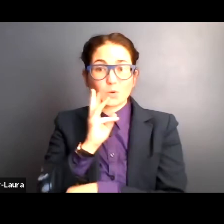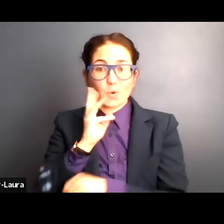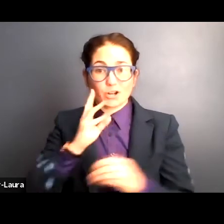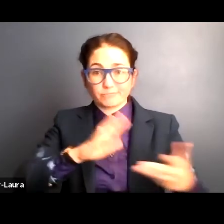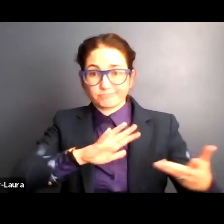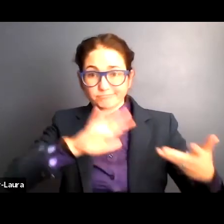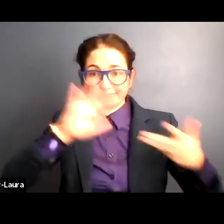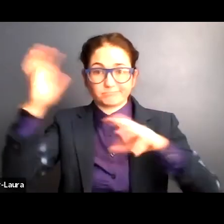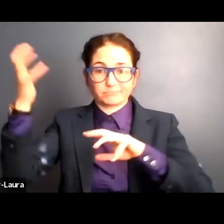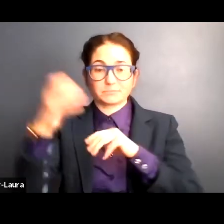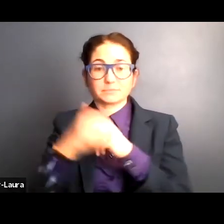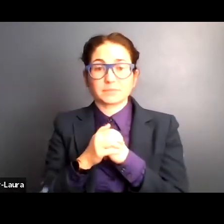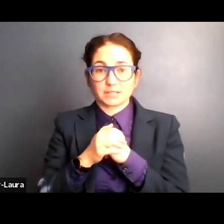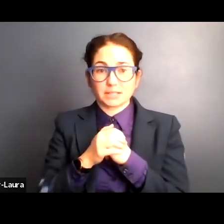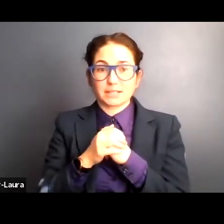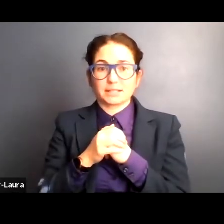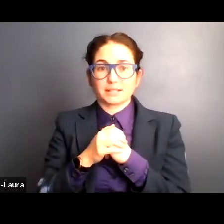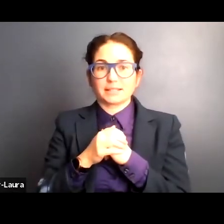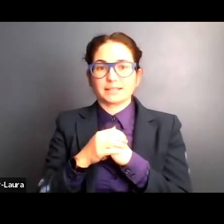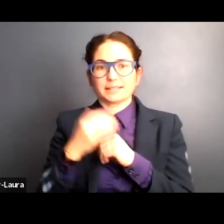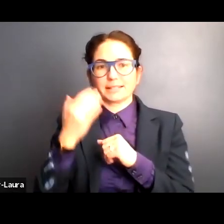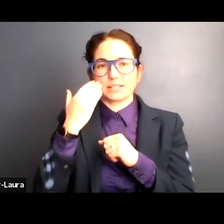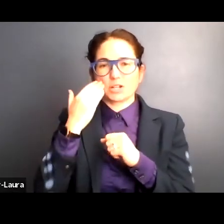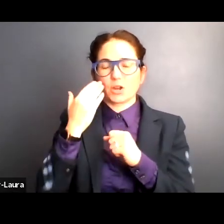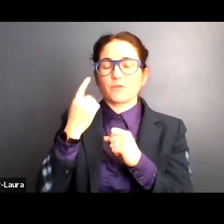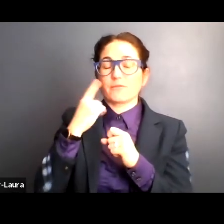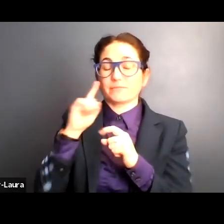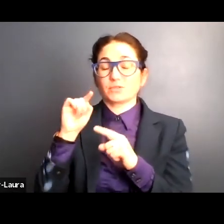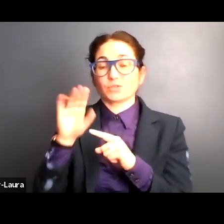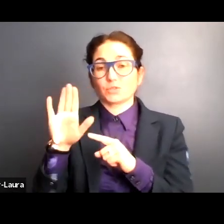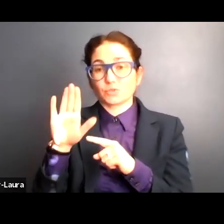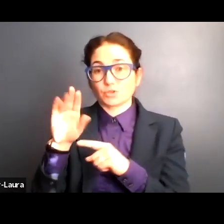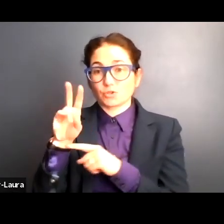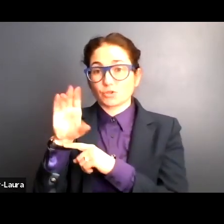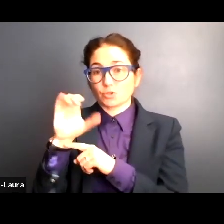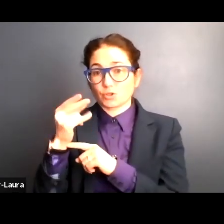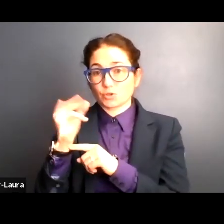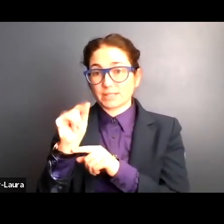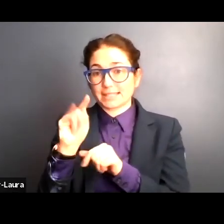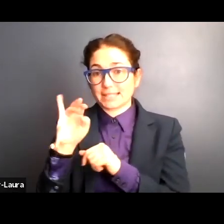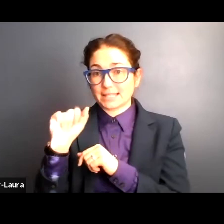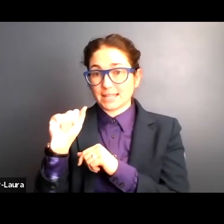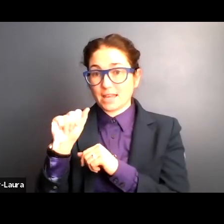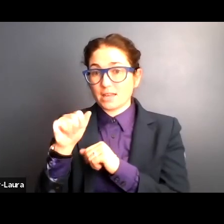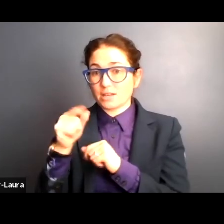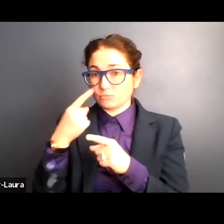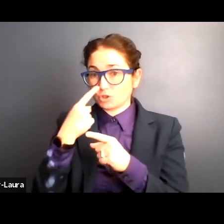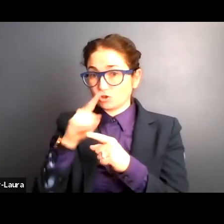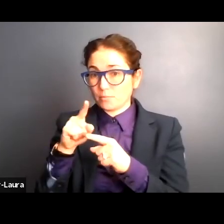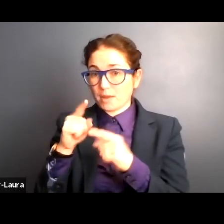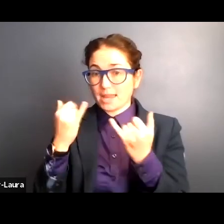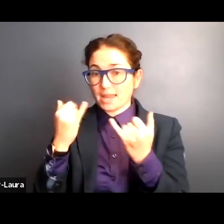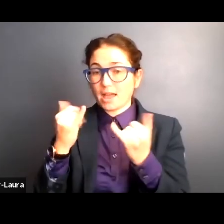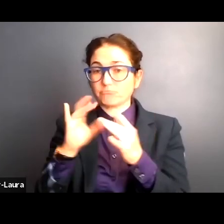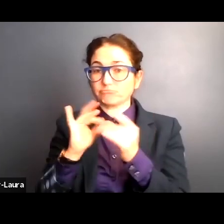your organization developed the disability disaster access and resources program. Can you share how other states can